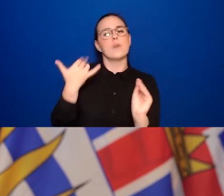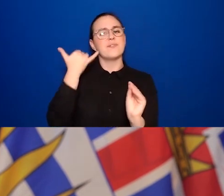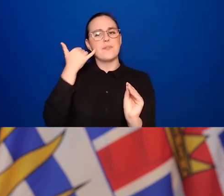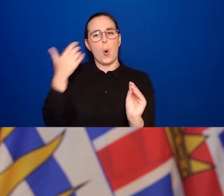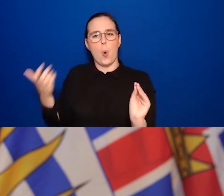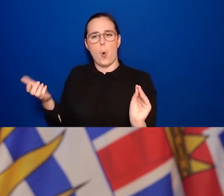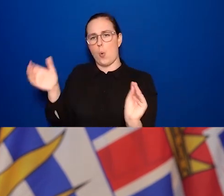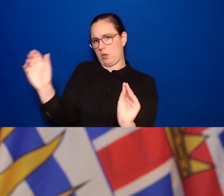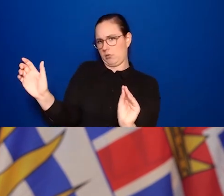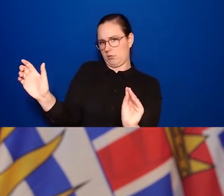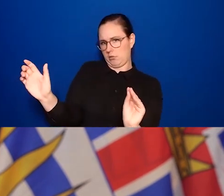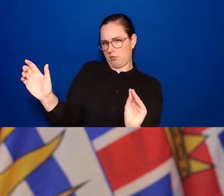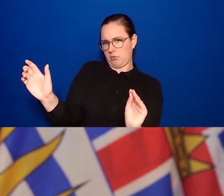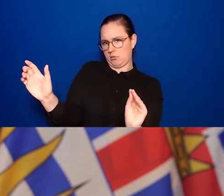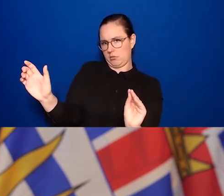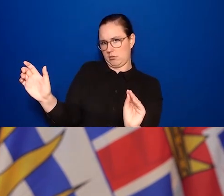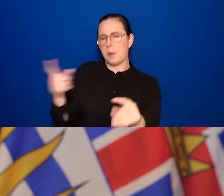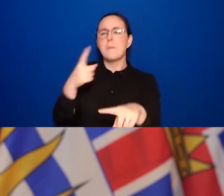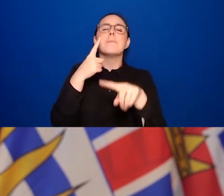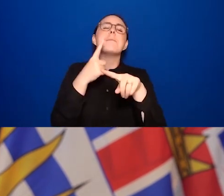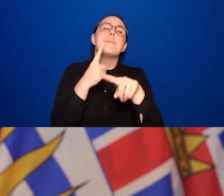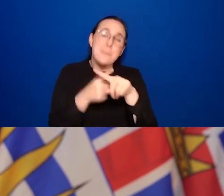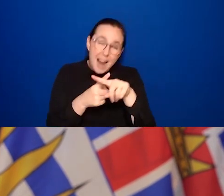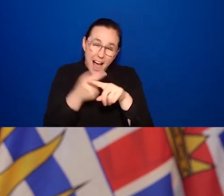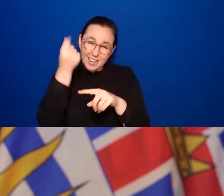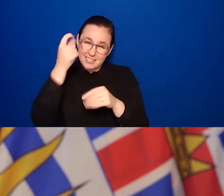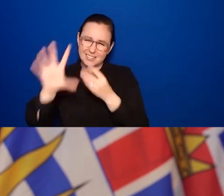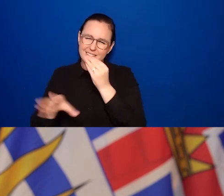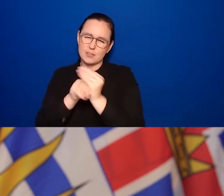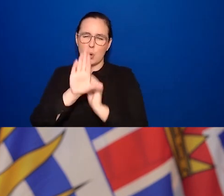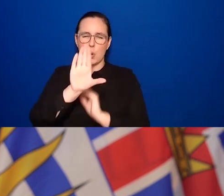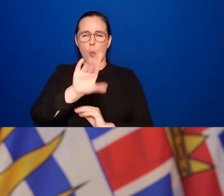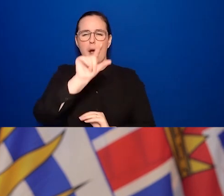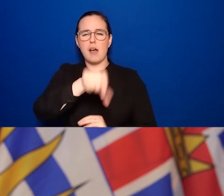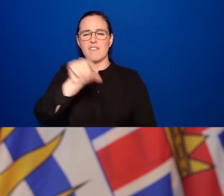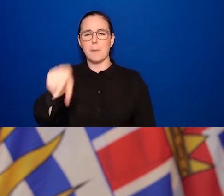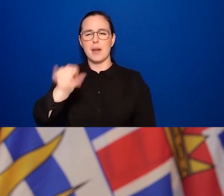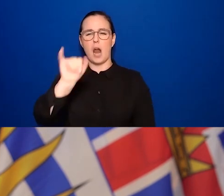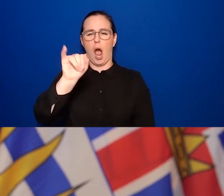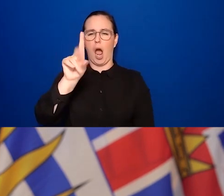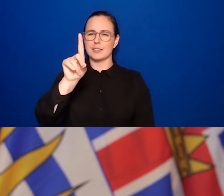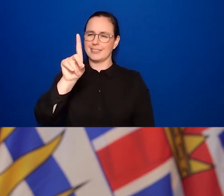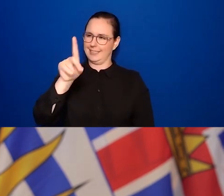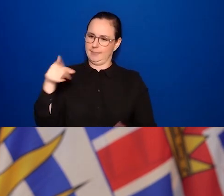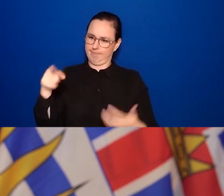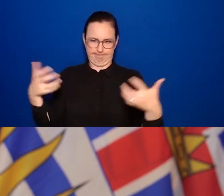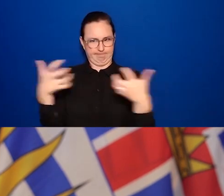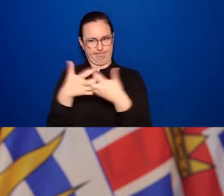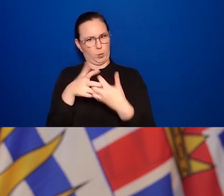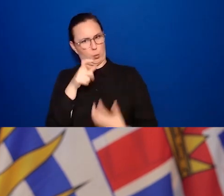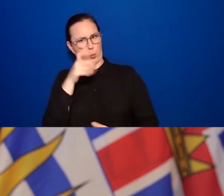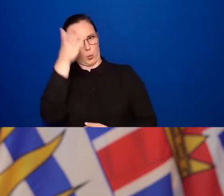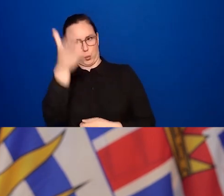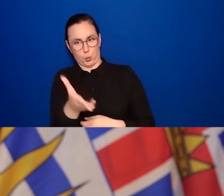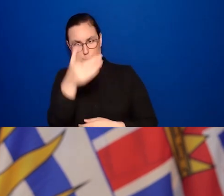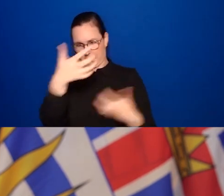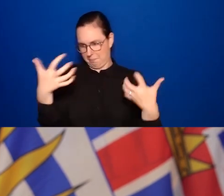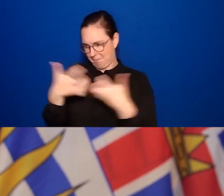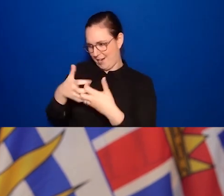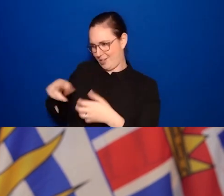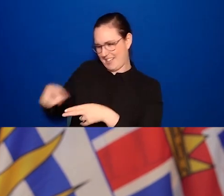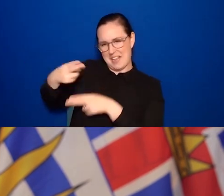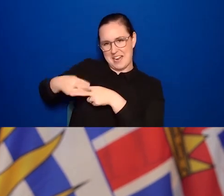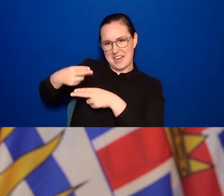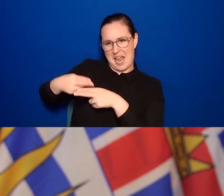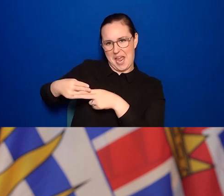valid government ID that just confirms that that's the same person, that you are the person for whom that vaccine information applies